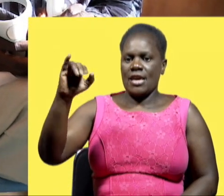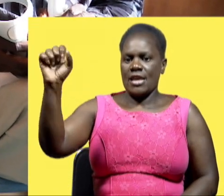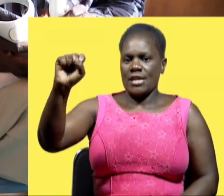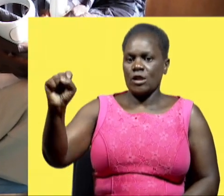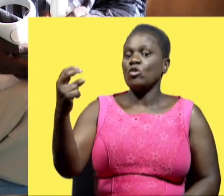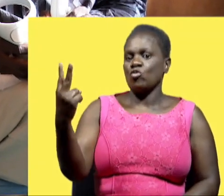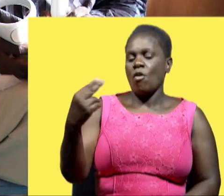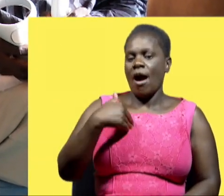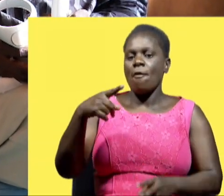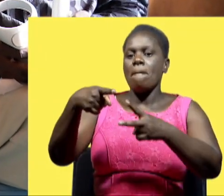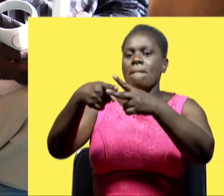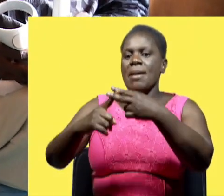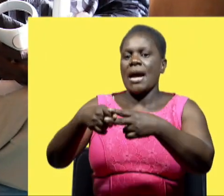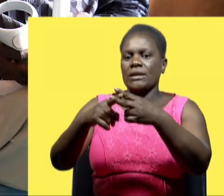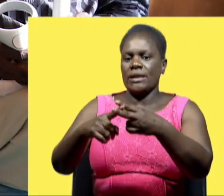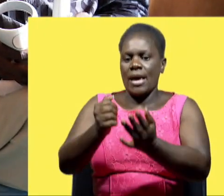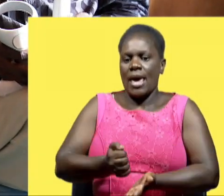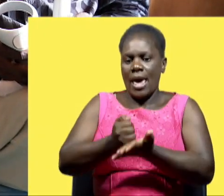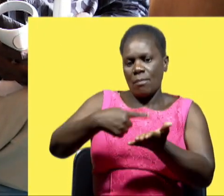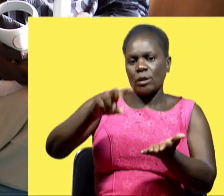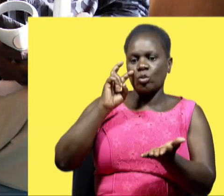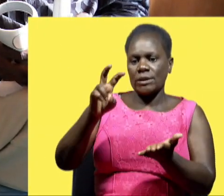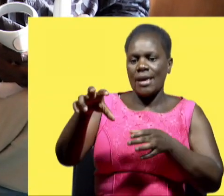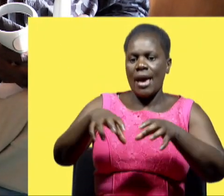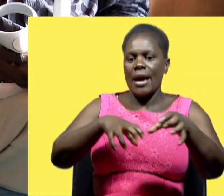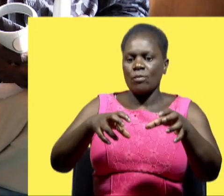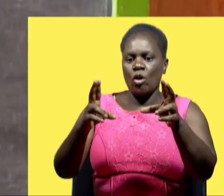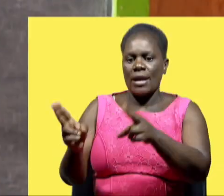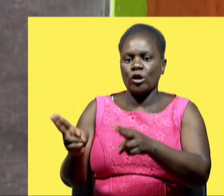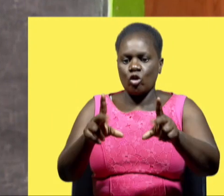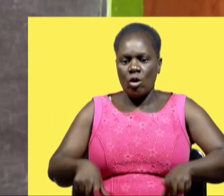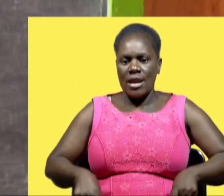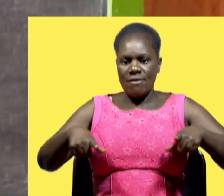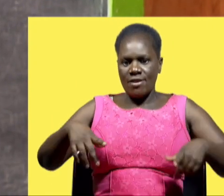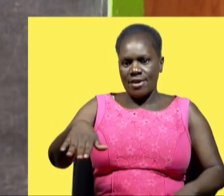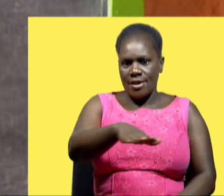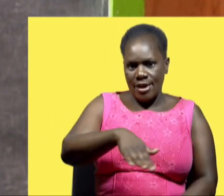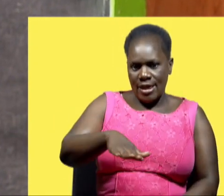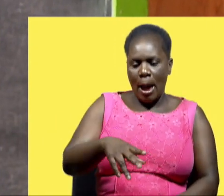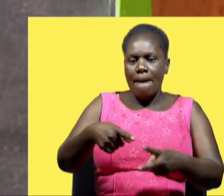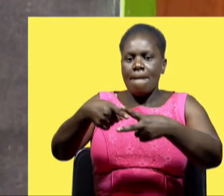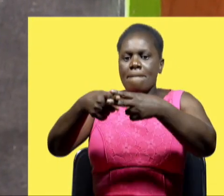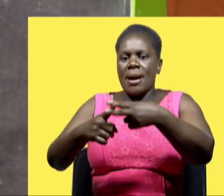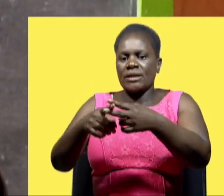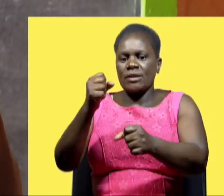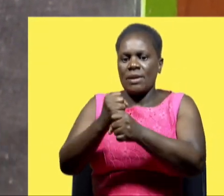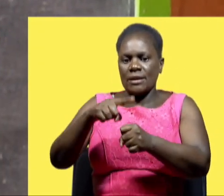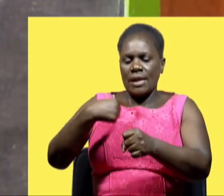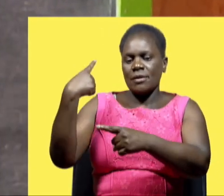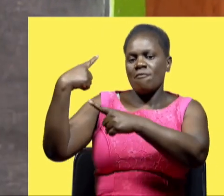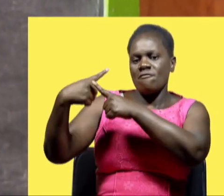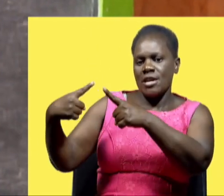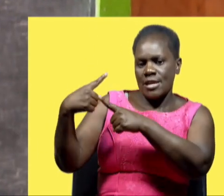They have some machines and they are going to help us see those animals in their natural habitat. These machines will make us actually